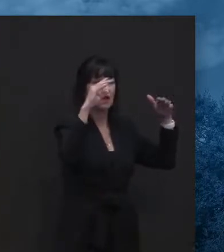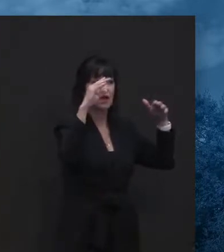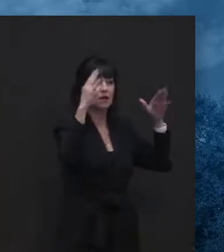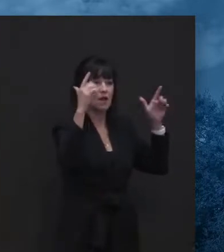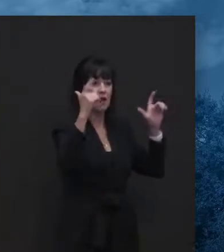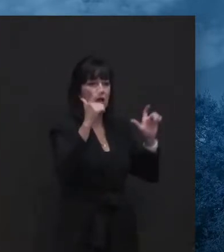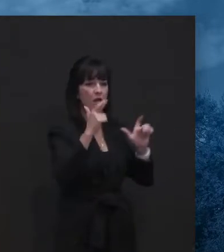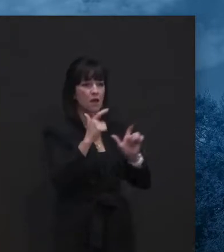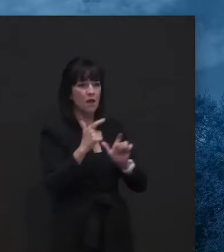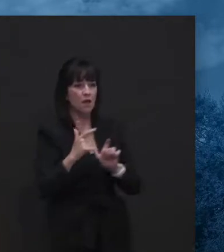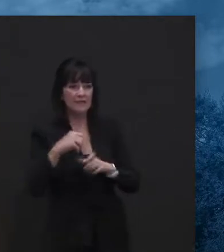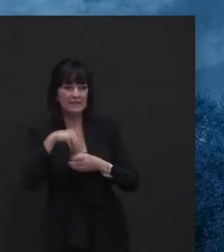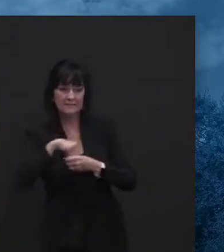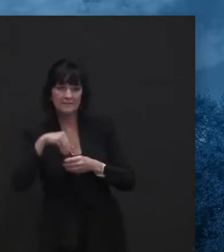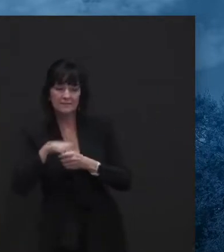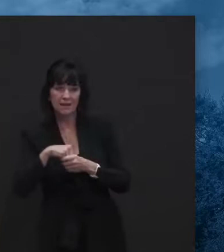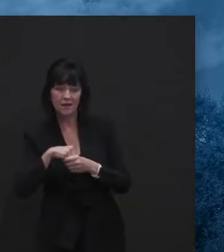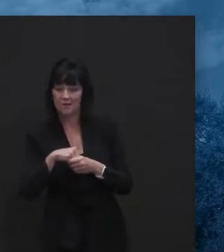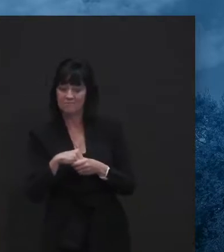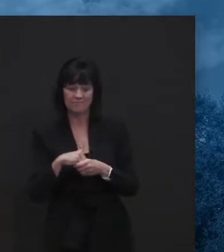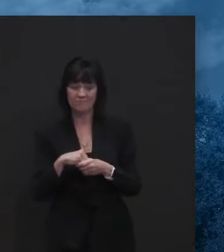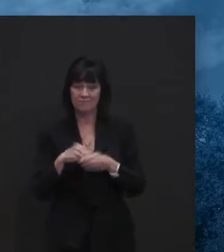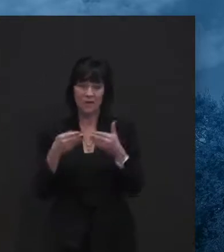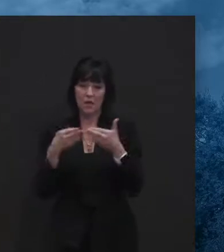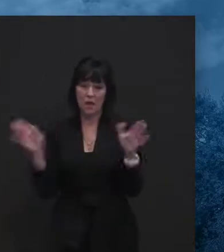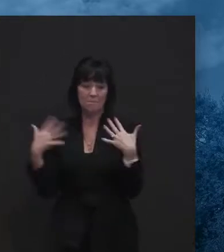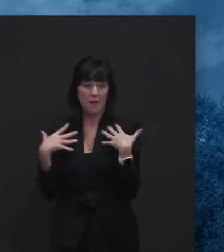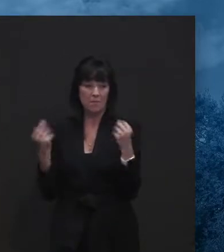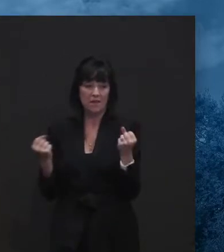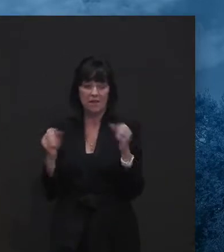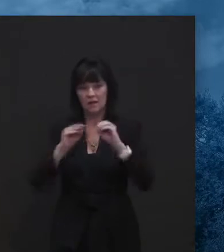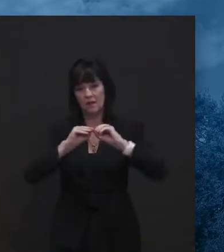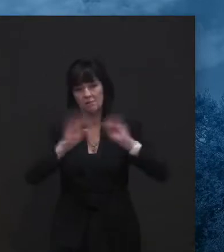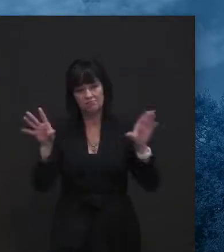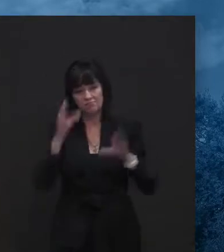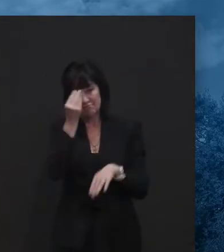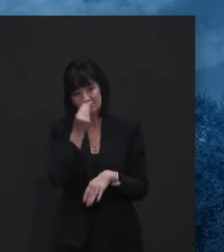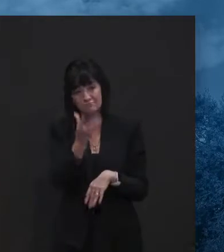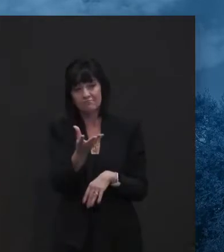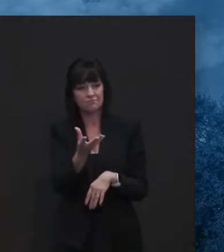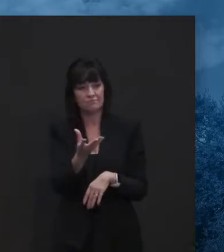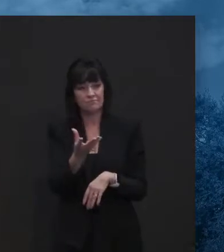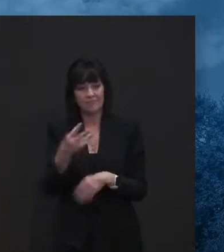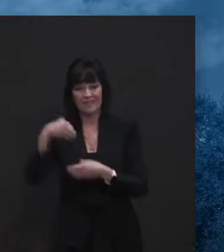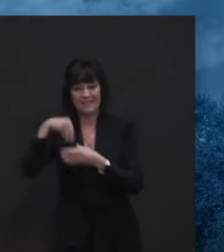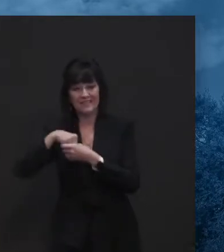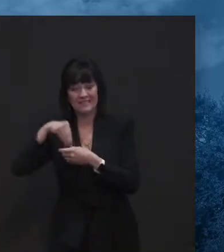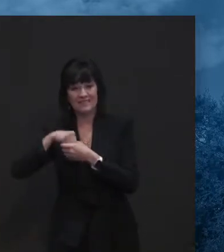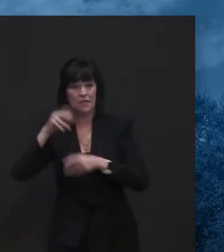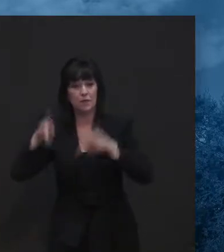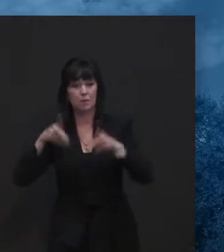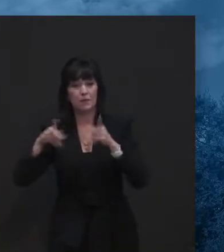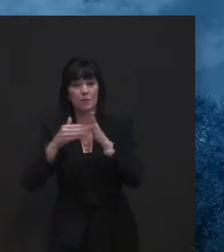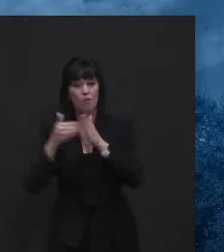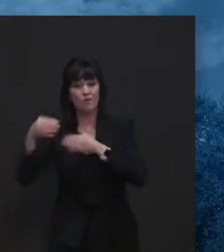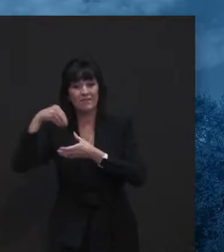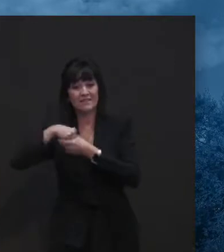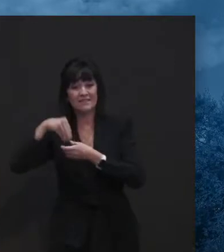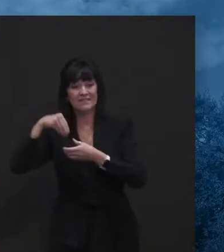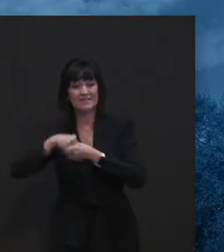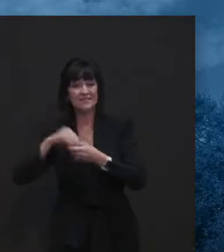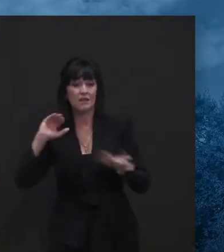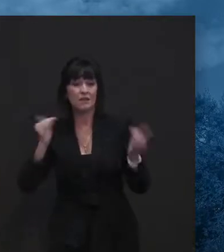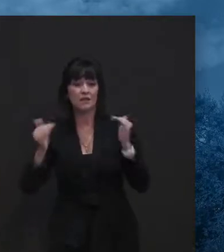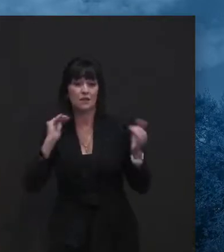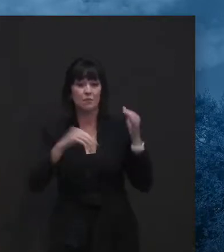outdoors is way different. And we're seeing that. Obviously we're focused on Thanksgiving, Black Friday, some of these